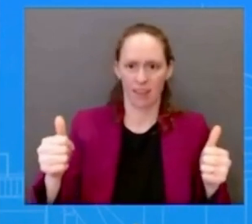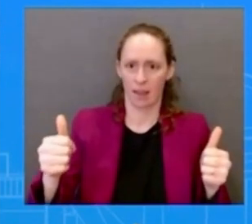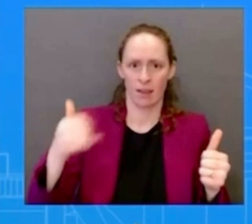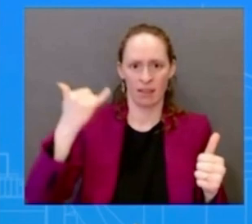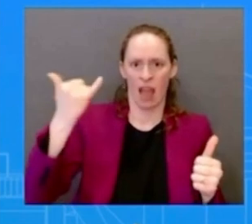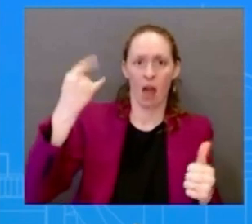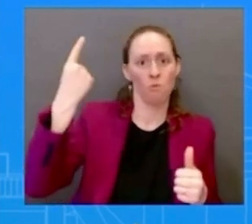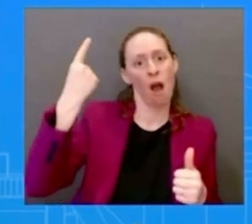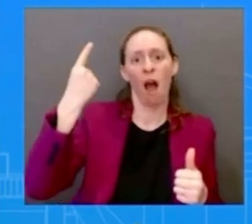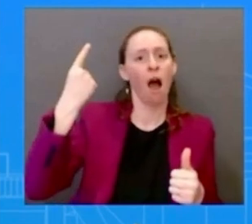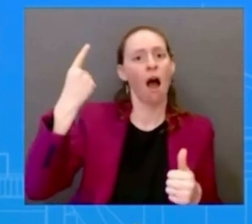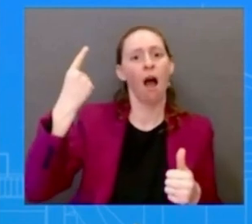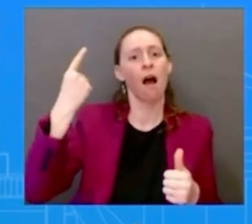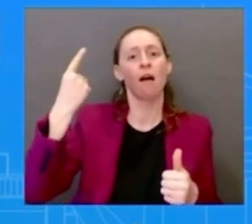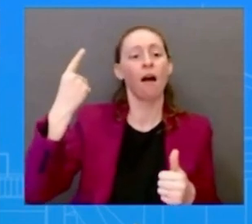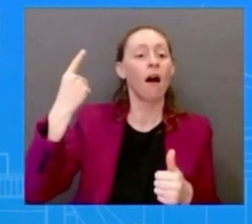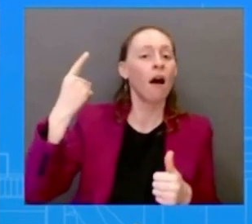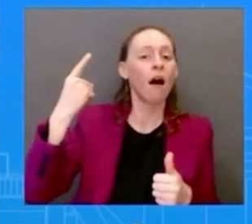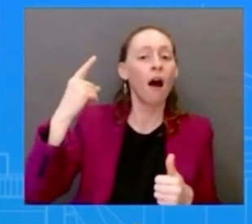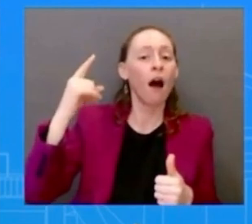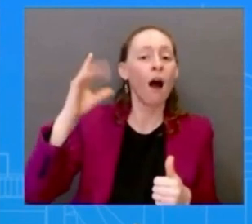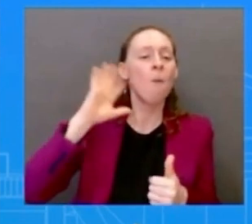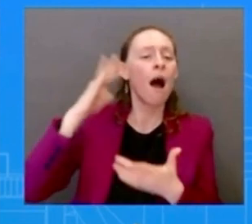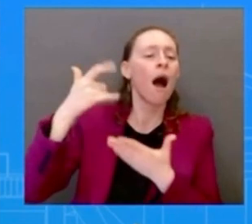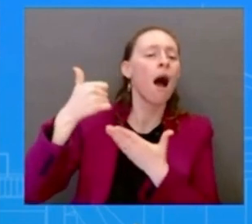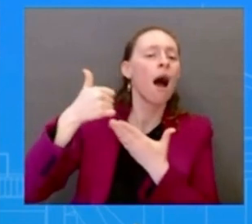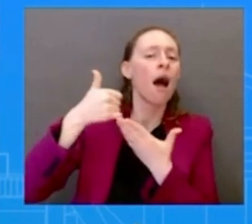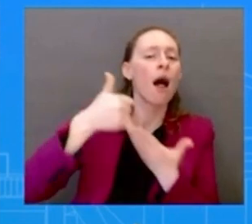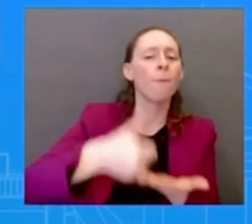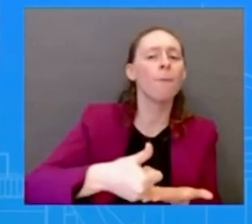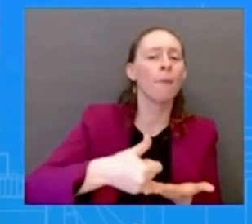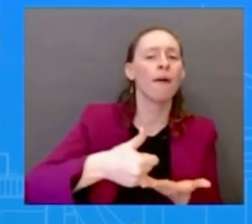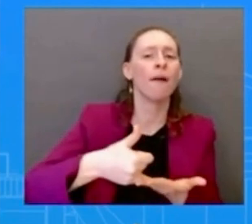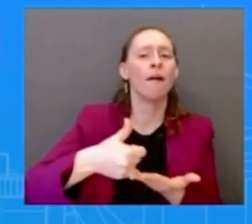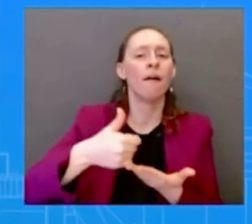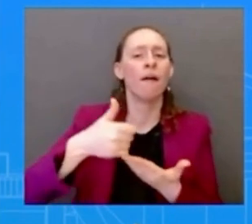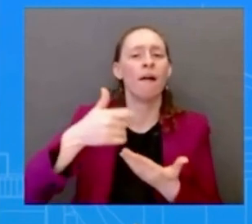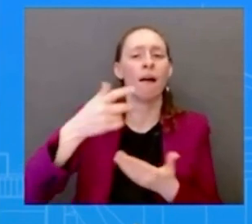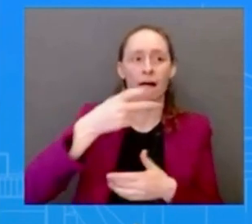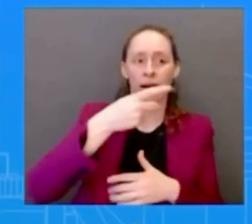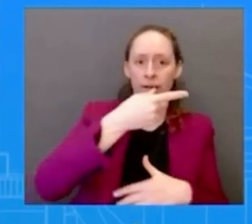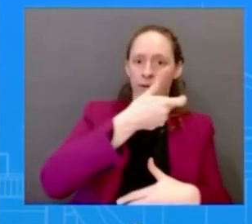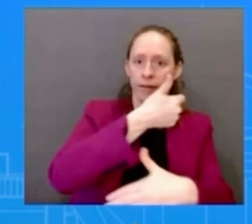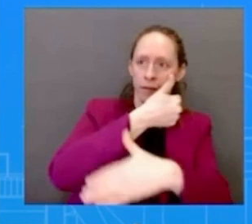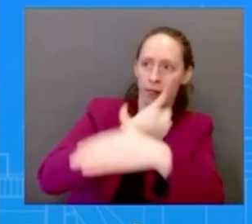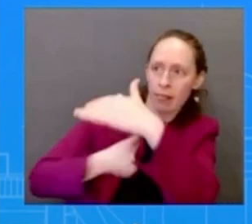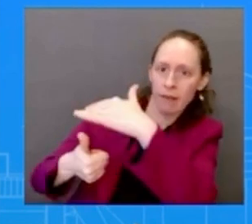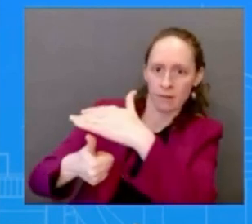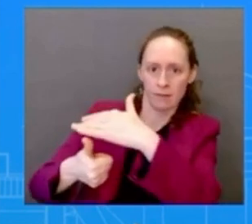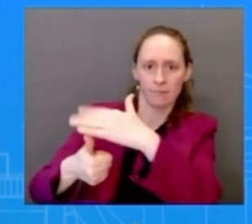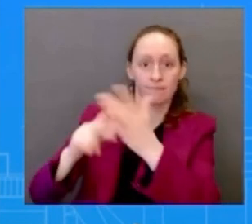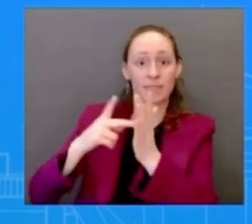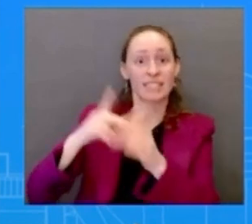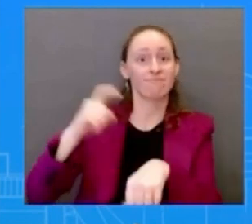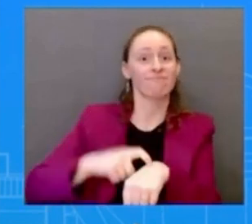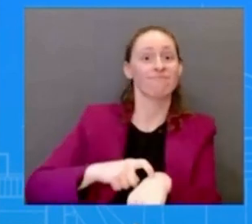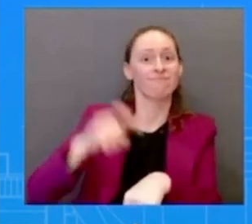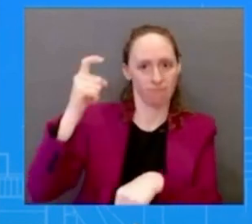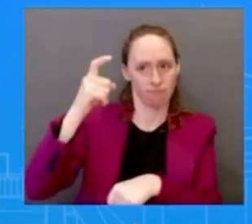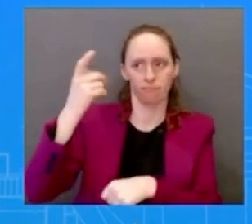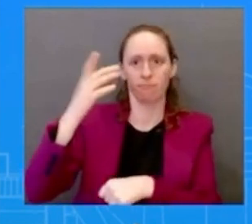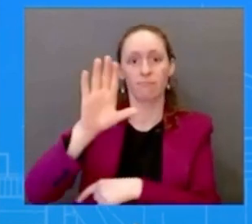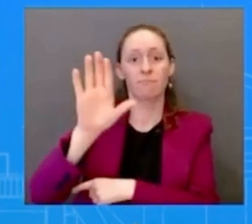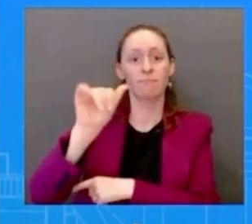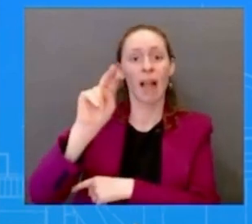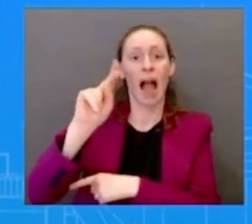um movement you know kind of happening so look we're monitoring the situation i know the treasury uh has been in touch